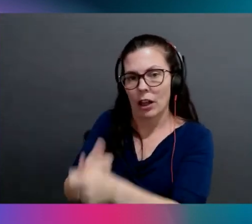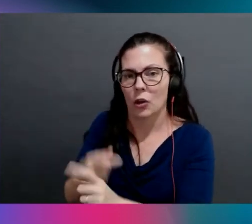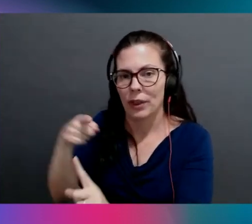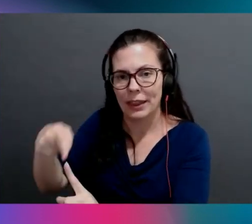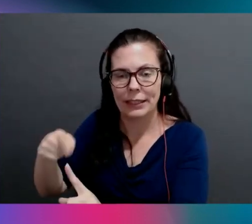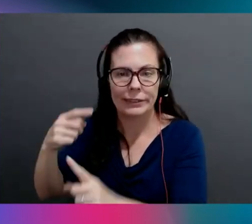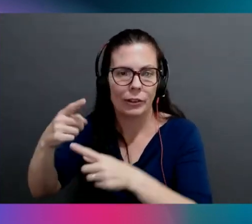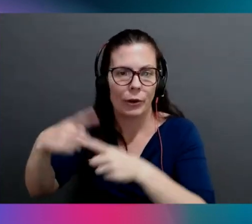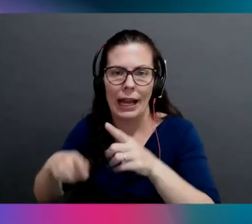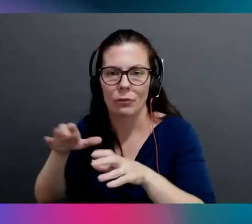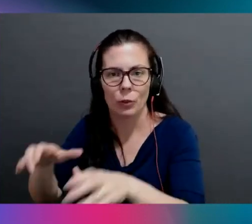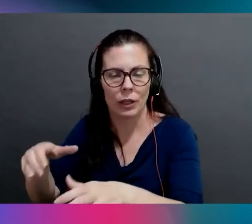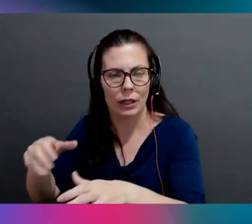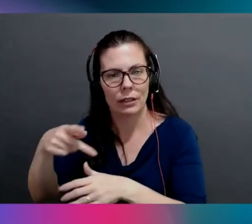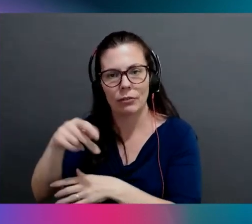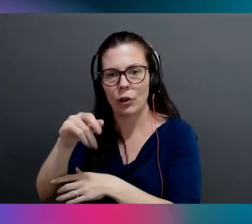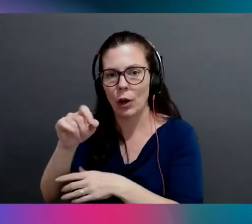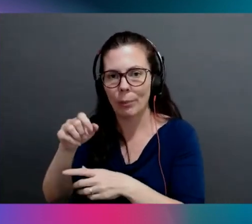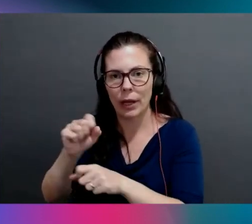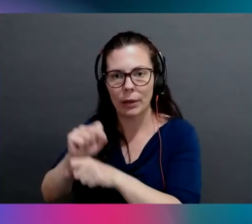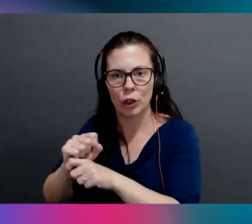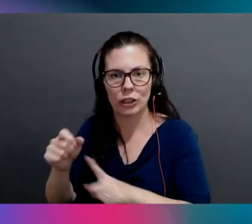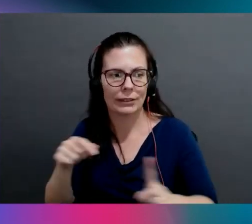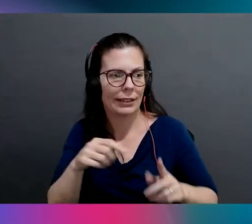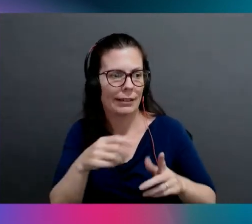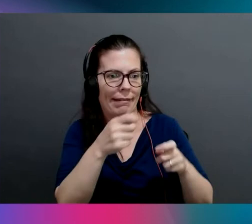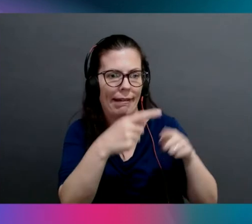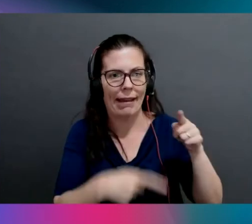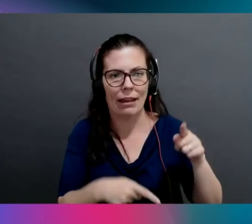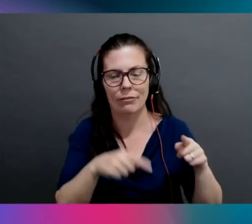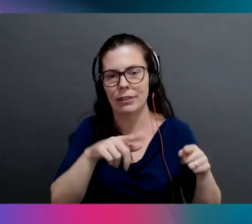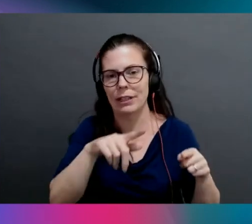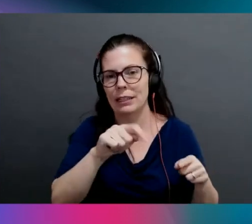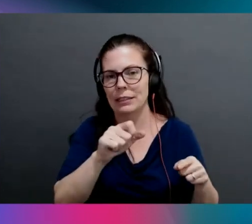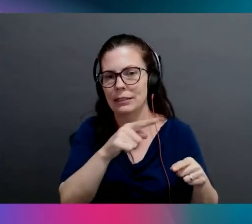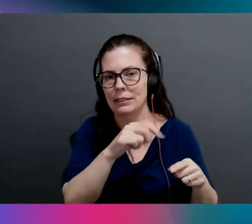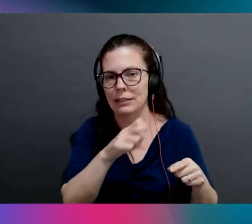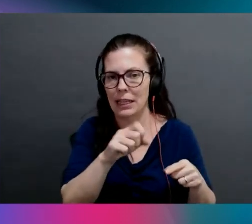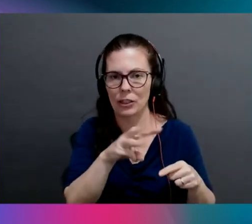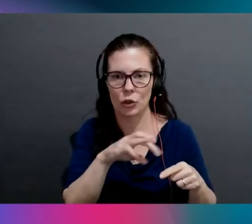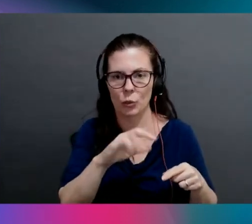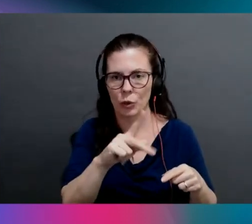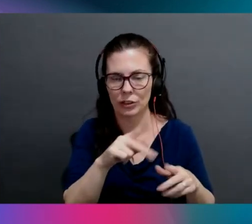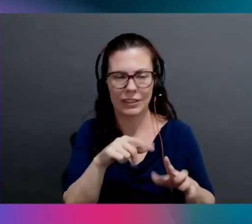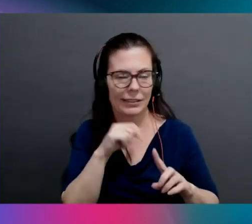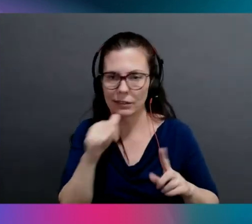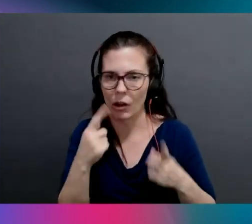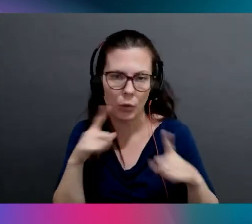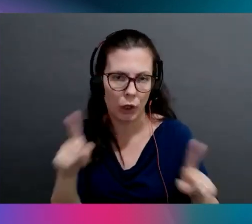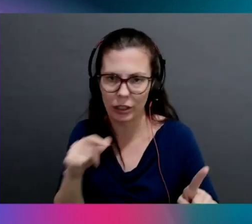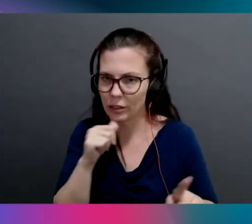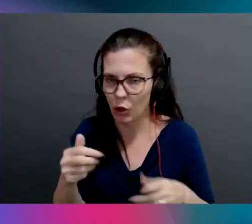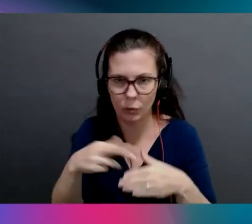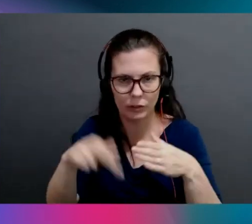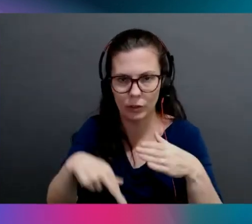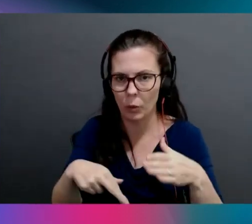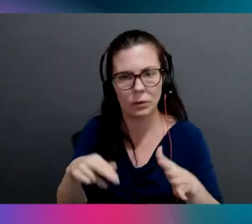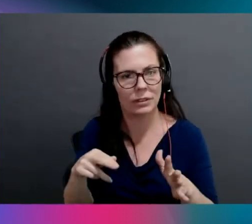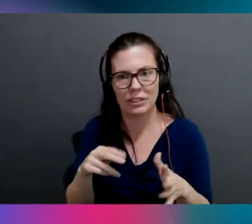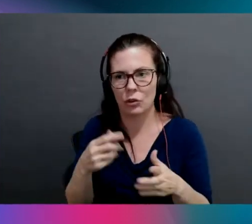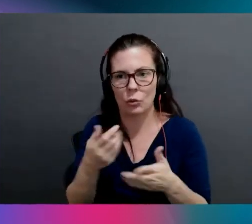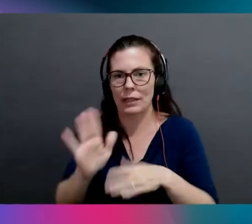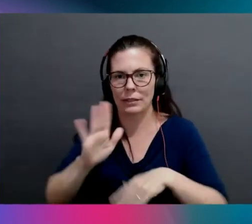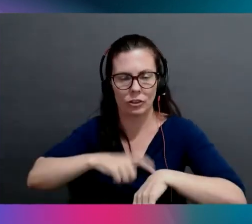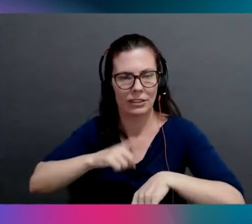PyTorch and half of a tutorial in TensorFlow, you will not have a result. Like you will just waste time, right? And when you scale that up to like bigger operations, bigger ML